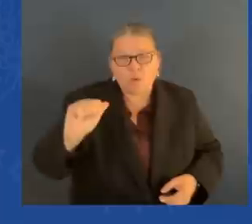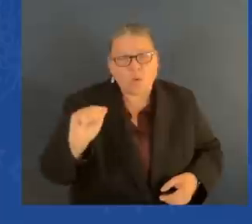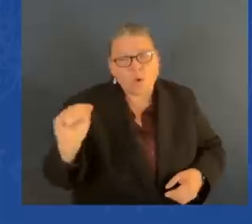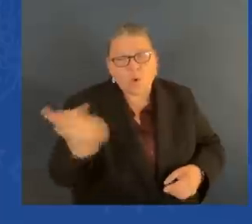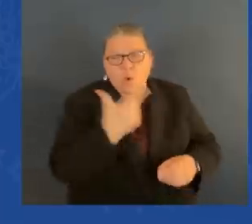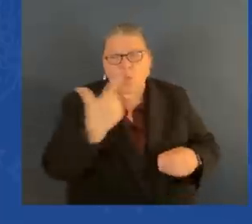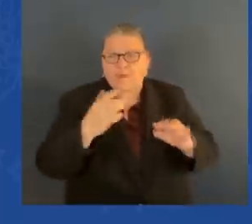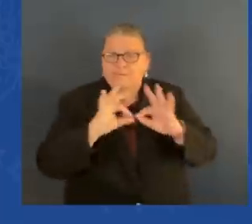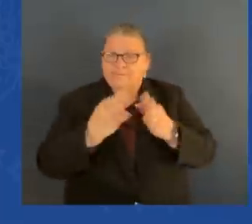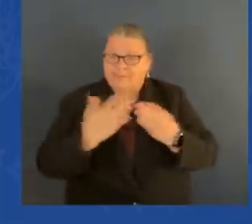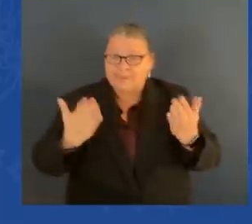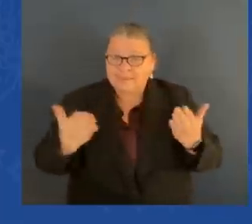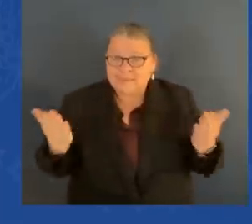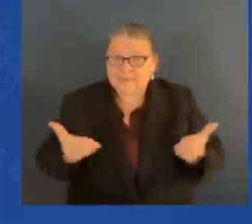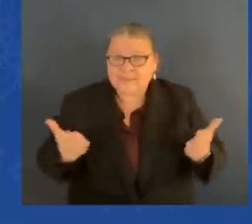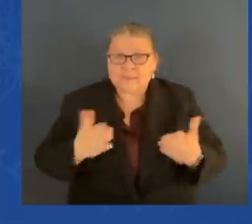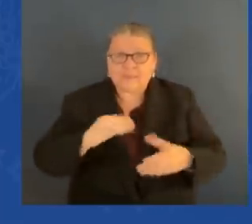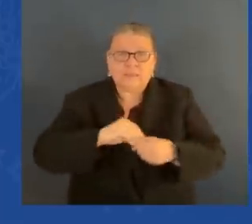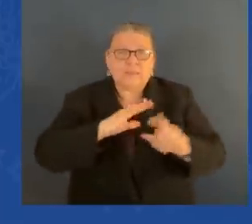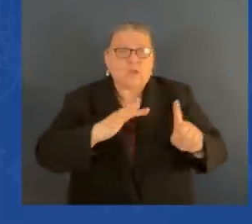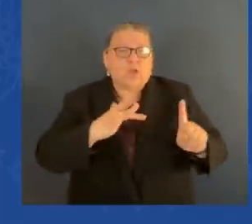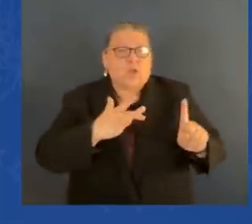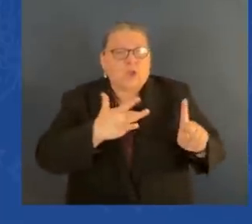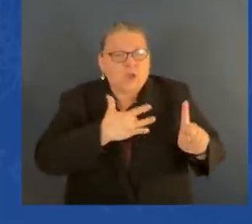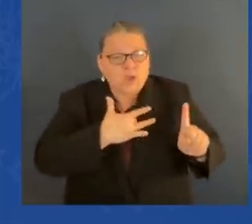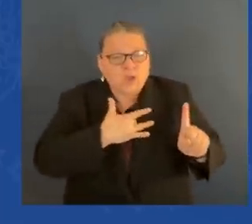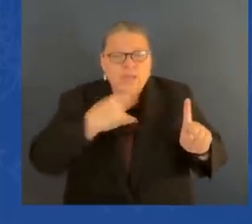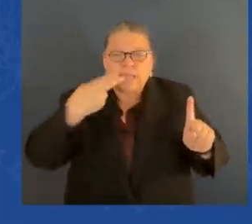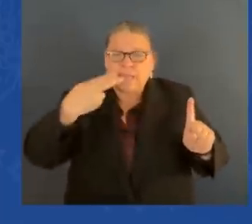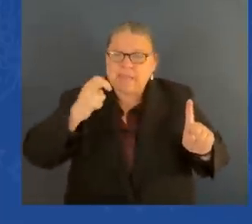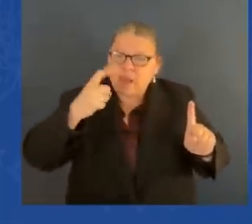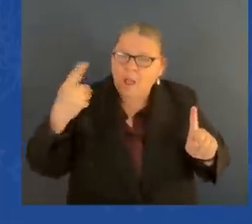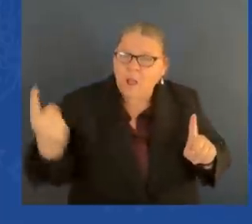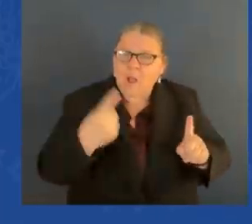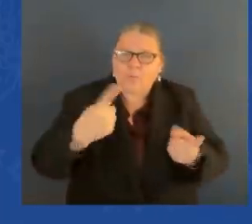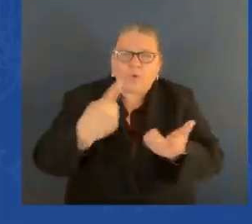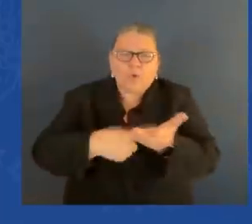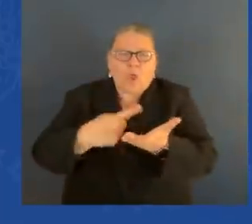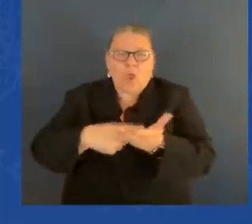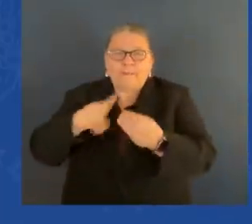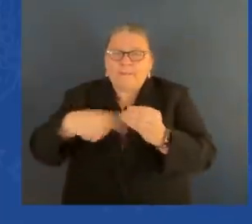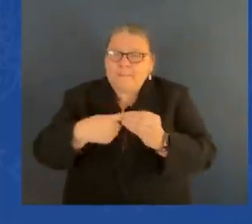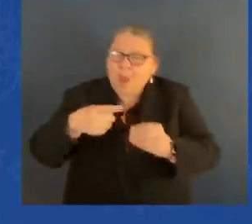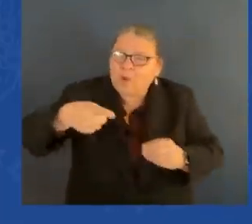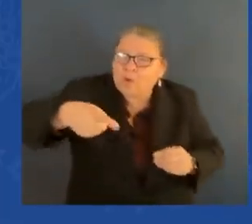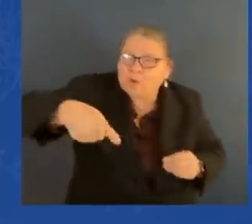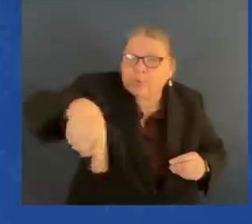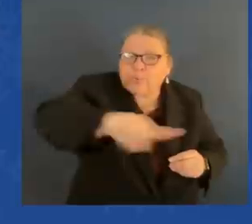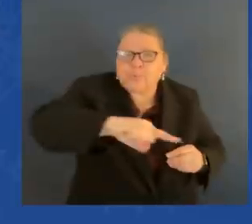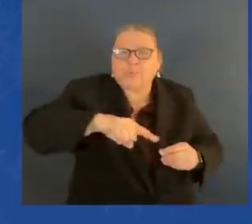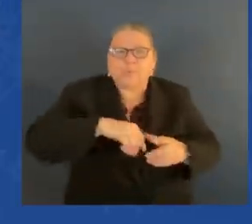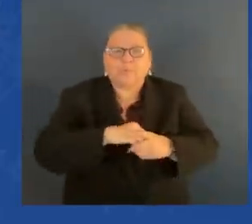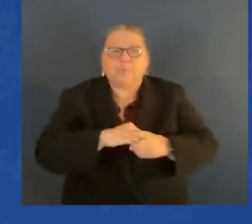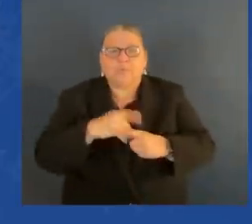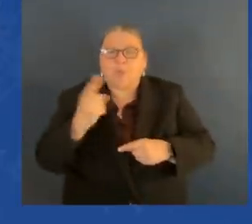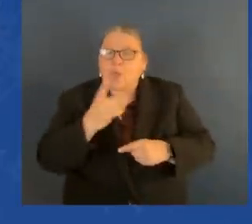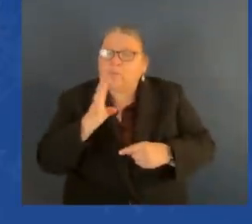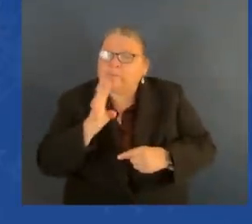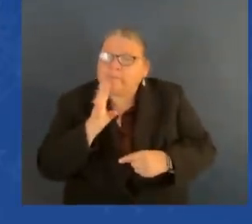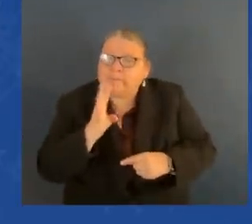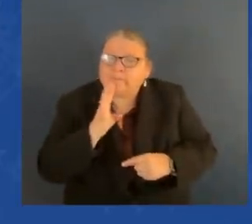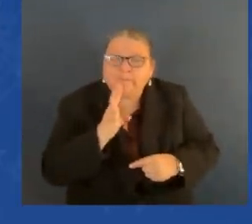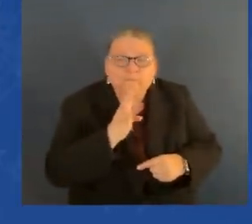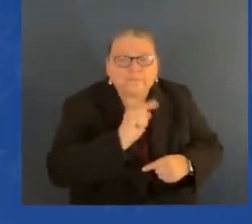I'm moved to be with you here today as an honor, one of the great giants in American history. And that's not